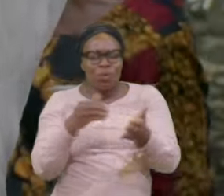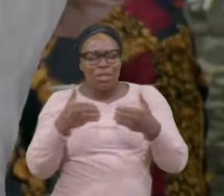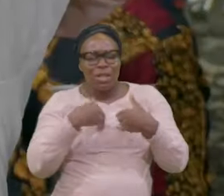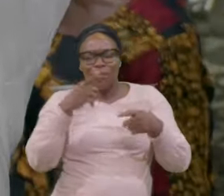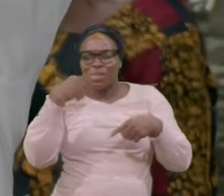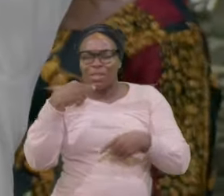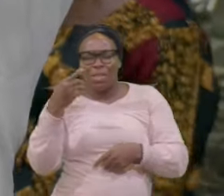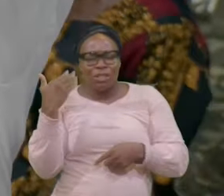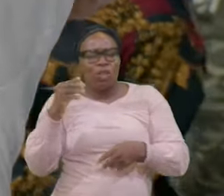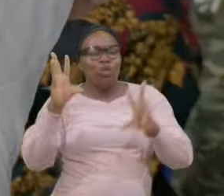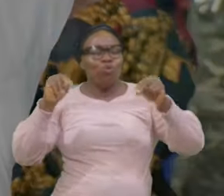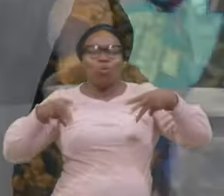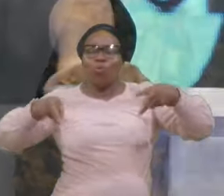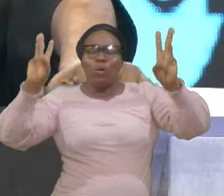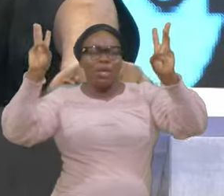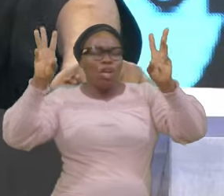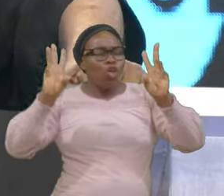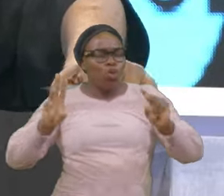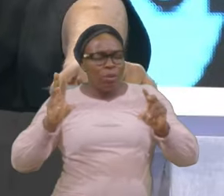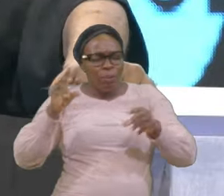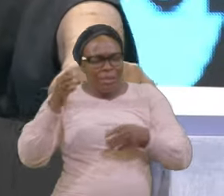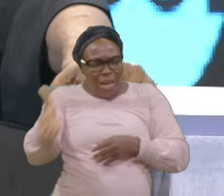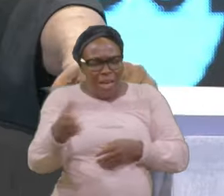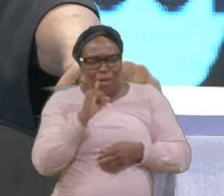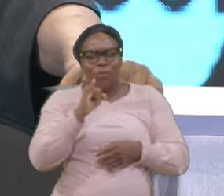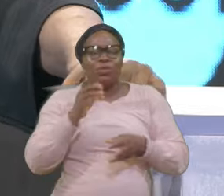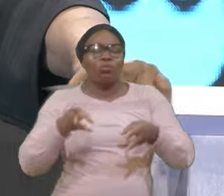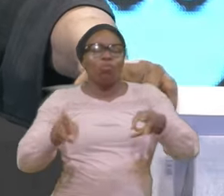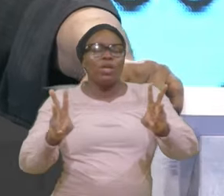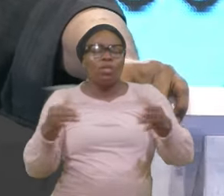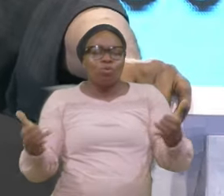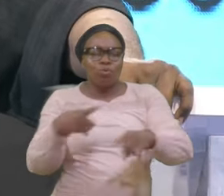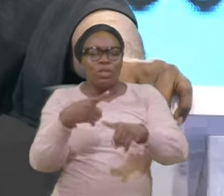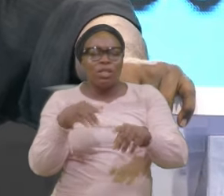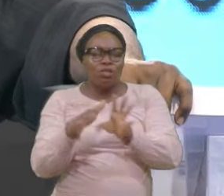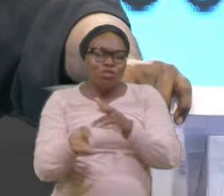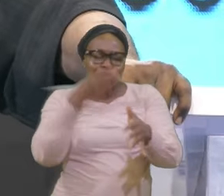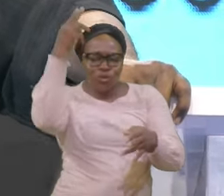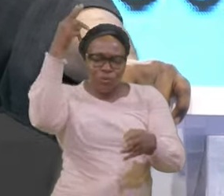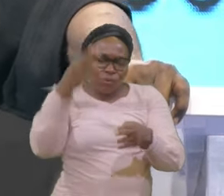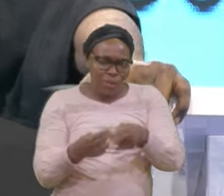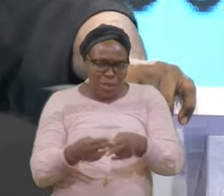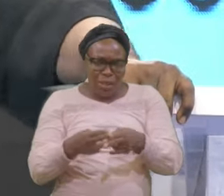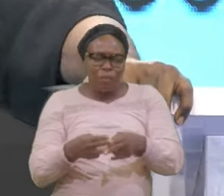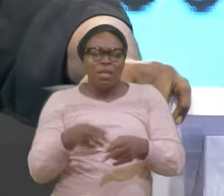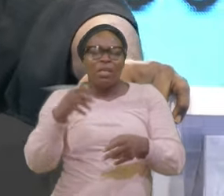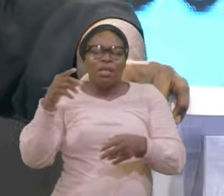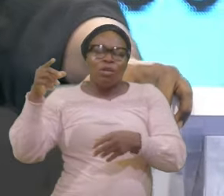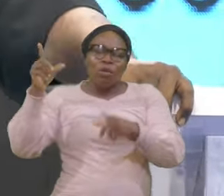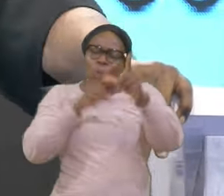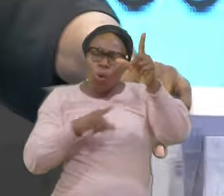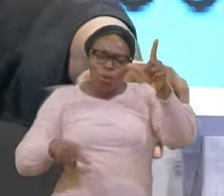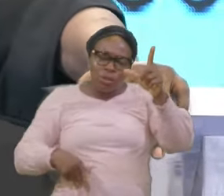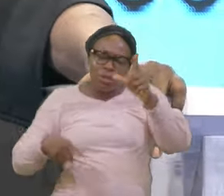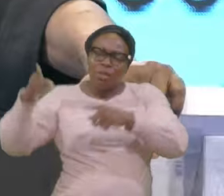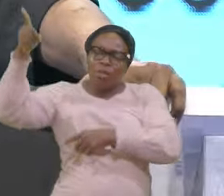There Is Healing Today Lord The God Of Mercy Touch Everyone